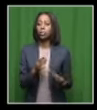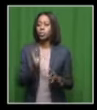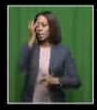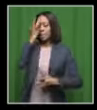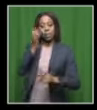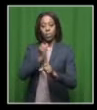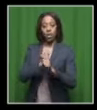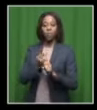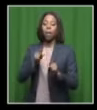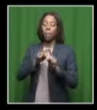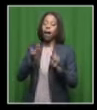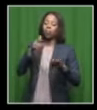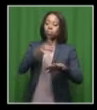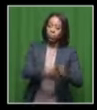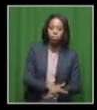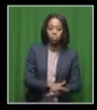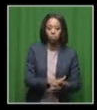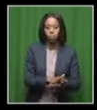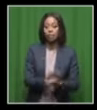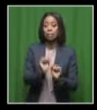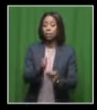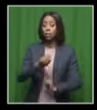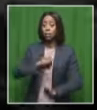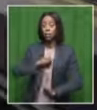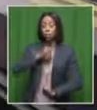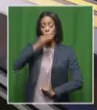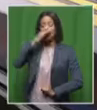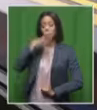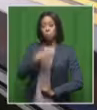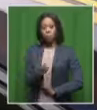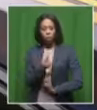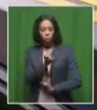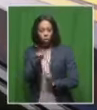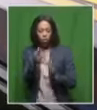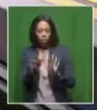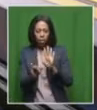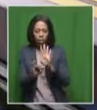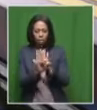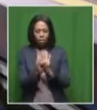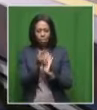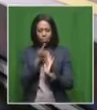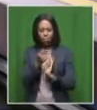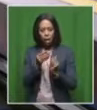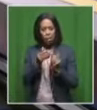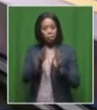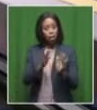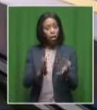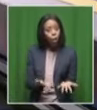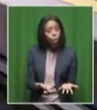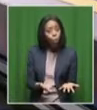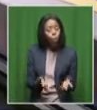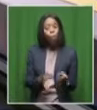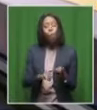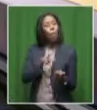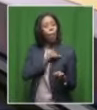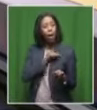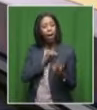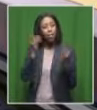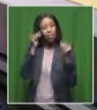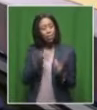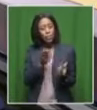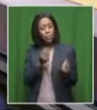And apart from just looking cool, were you able to establish how they started and why